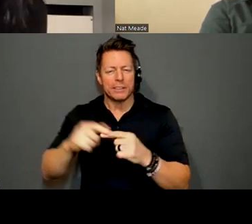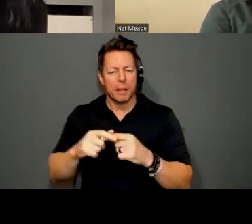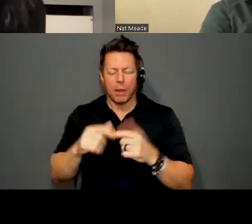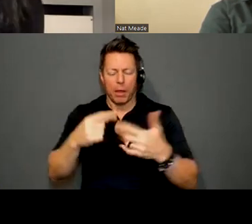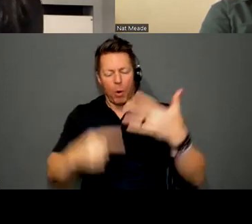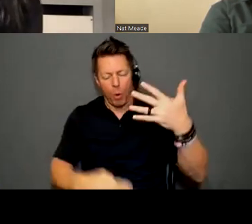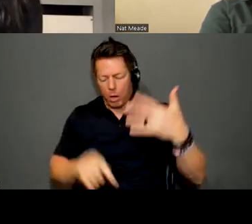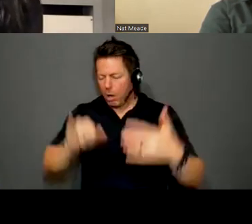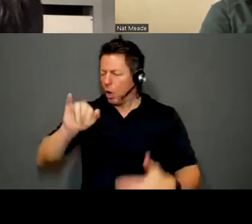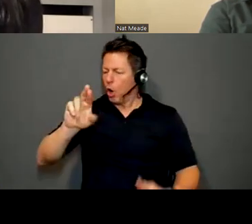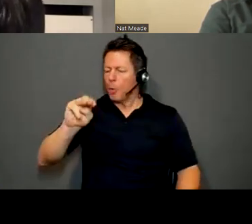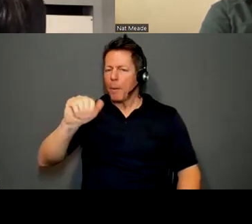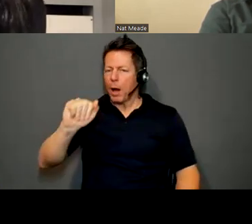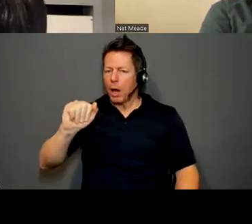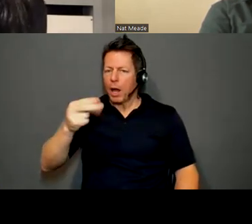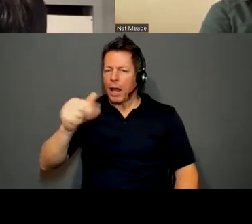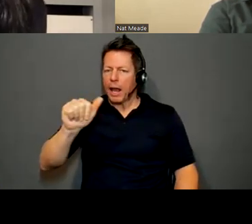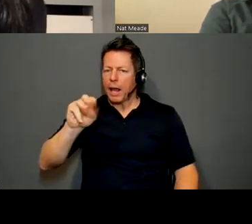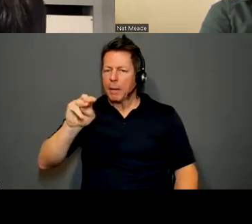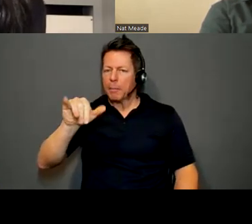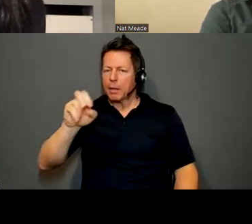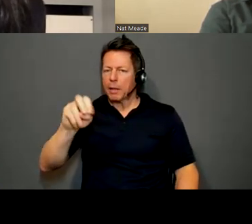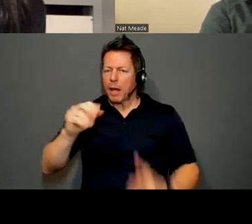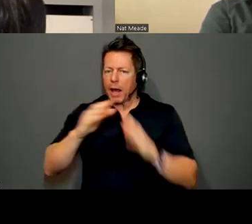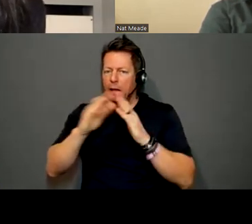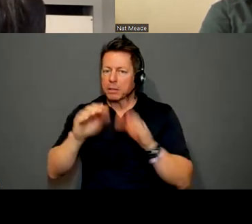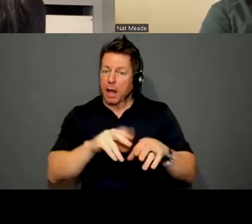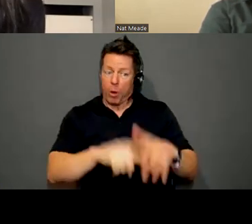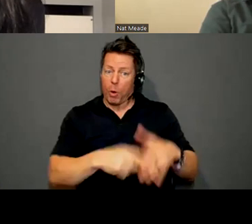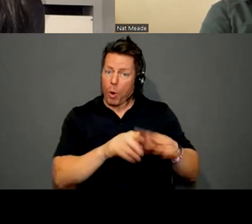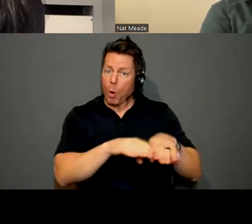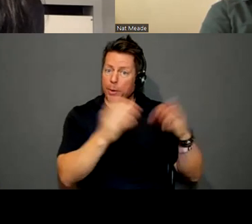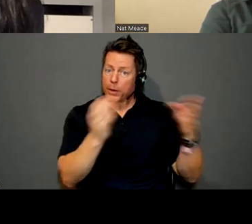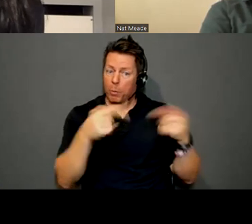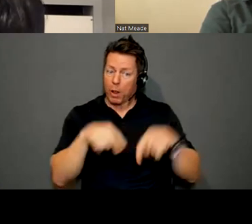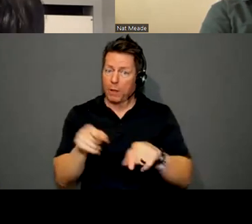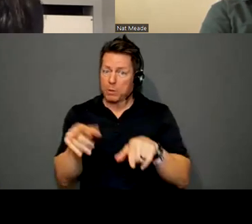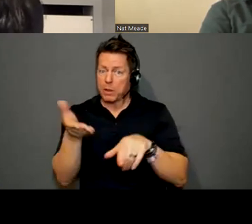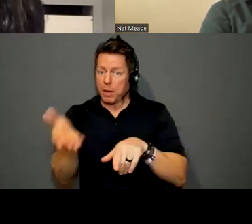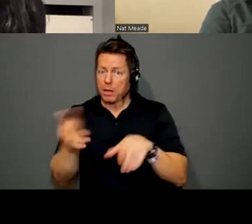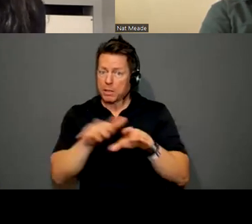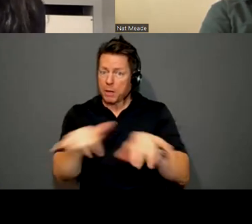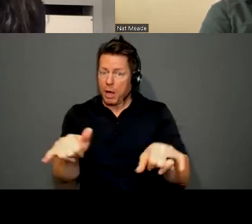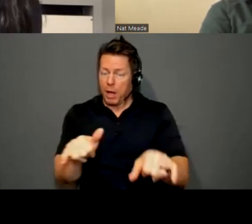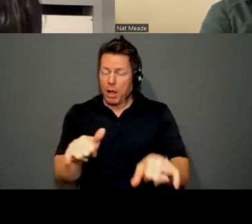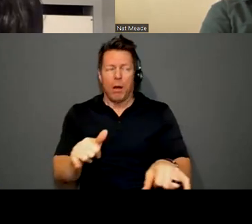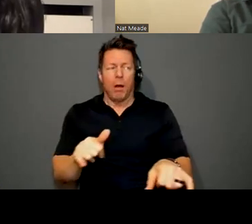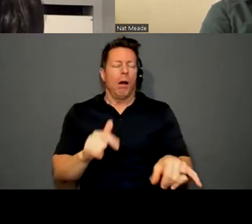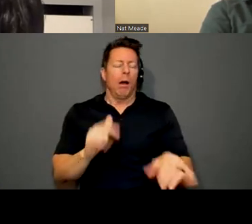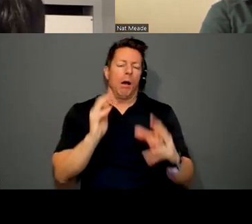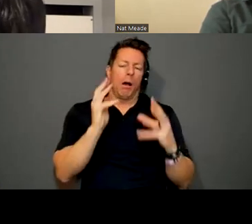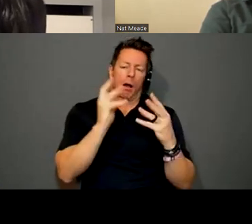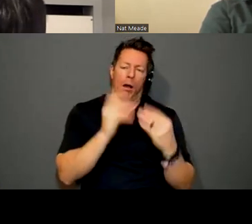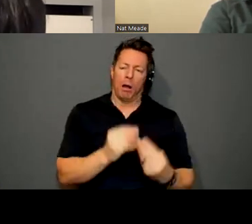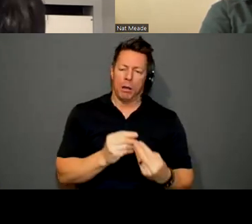Oh, the Irma Heyman House opened during my time in residency. And that was such a phenomenal introduction to